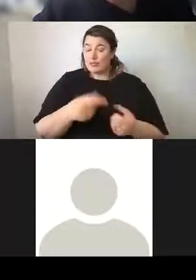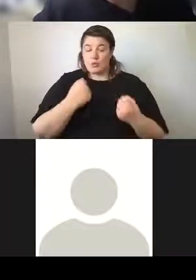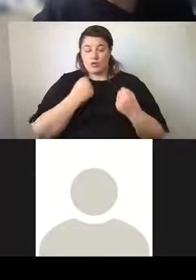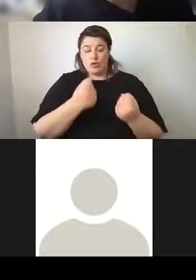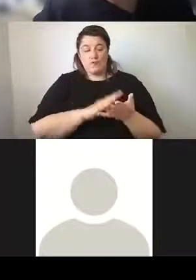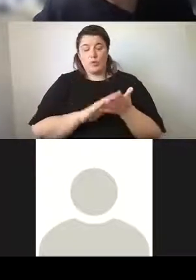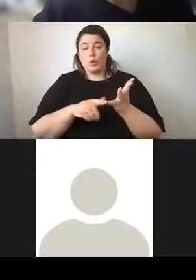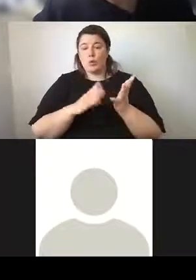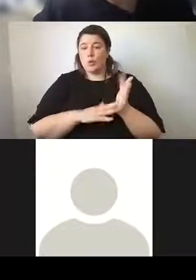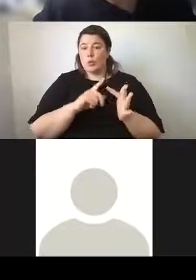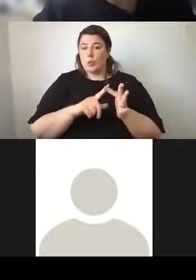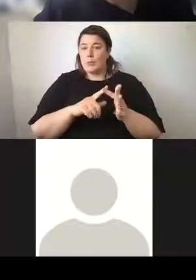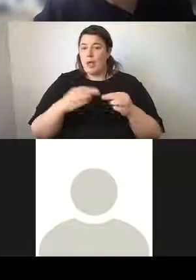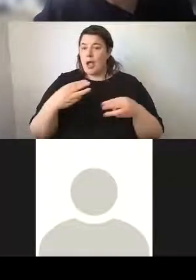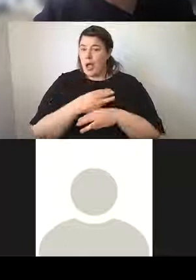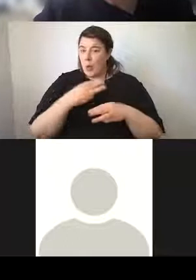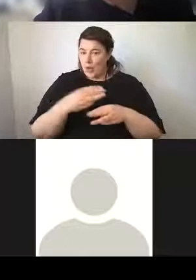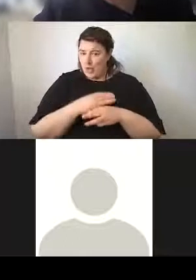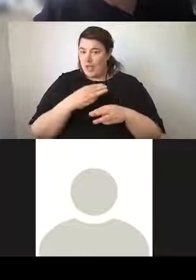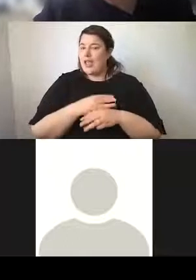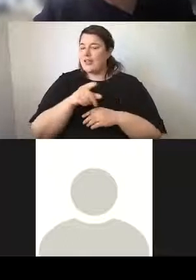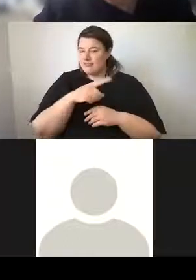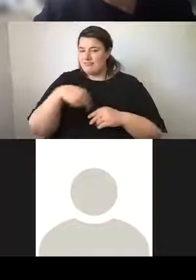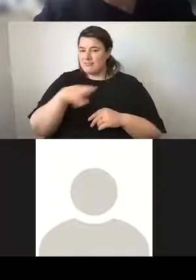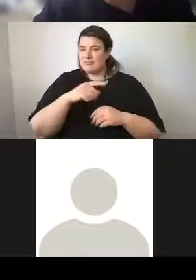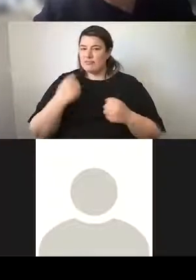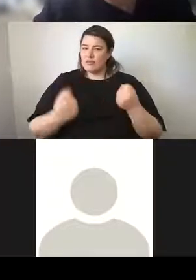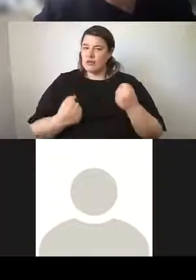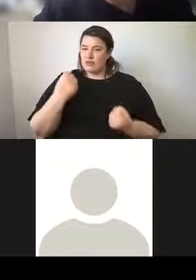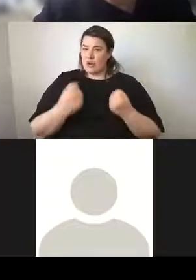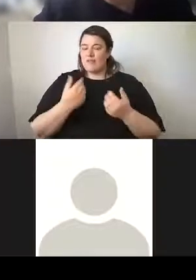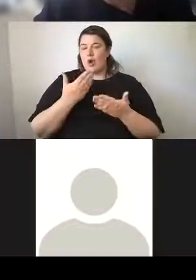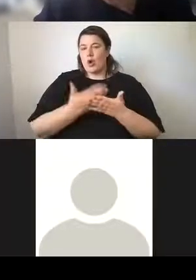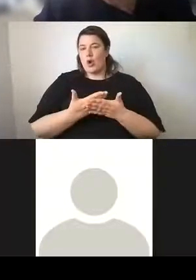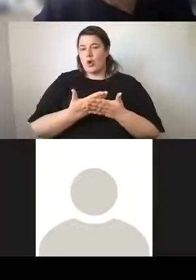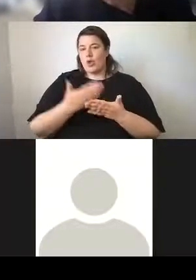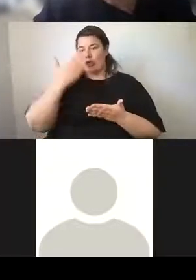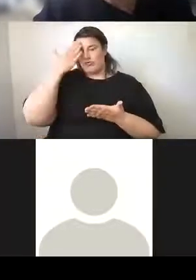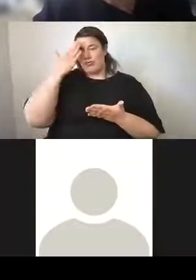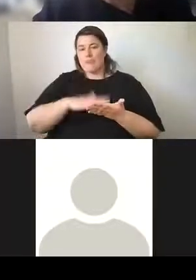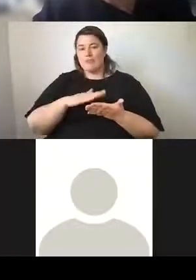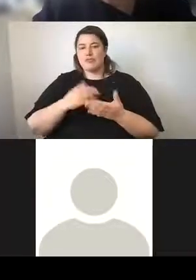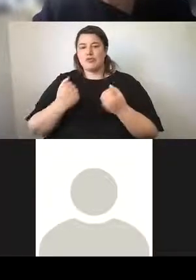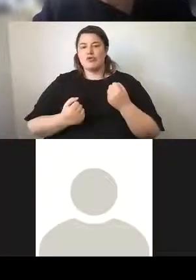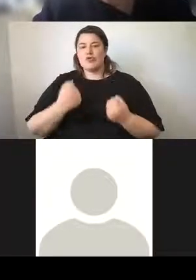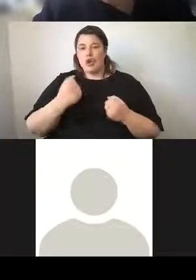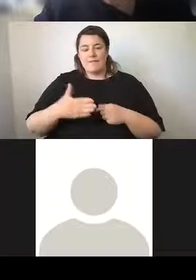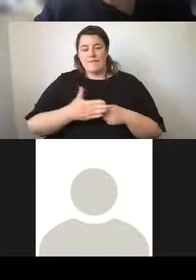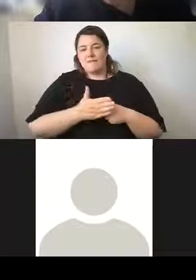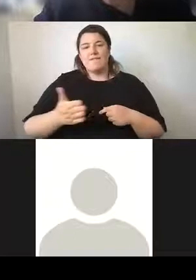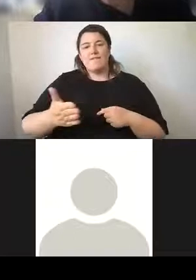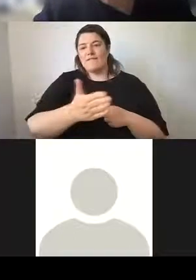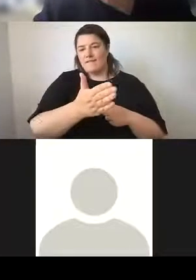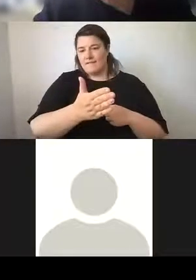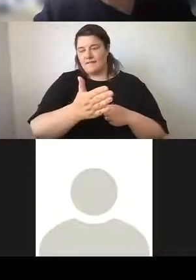is driving on what is the Remembrance Driveway which bisects off